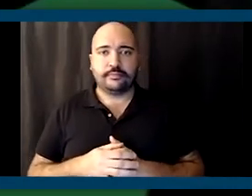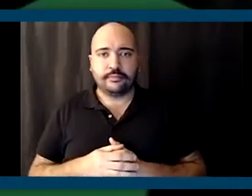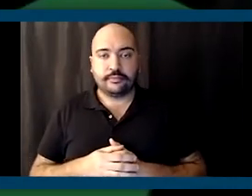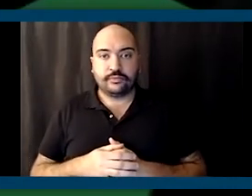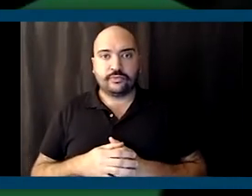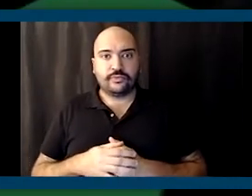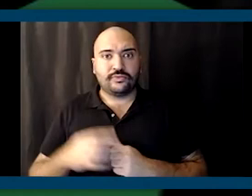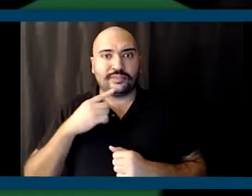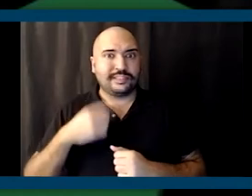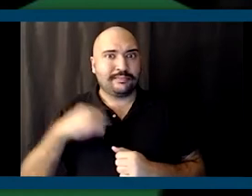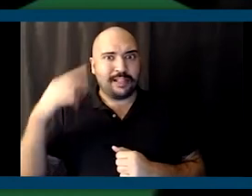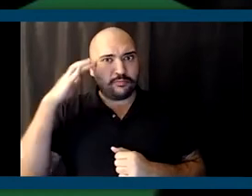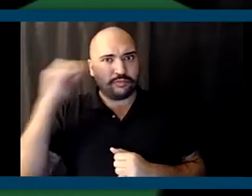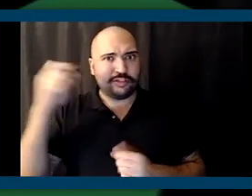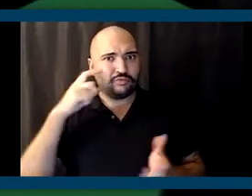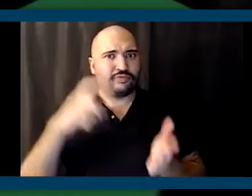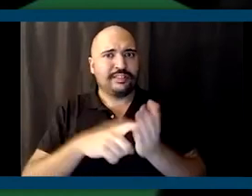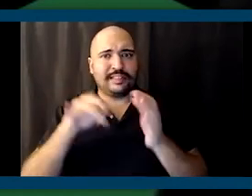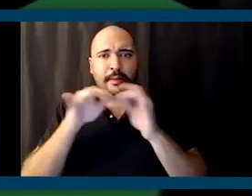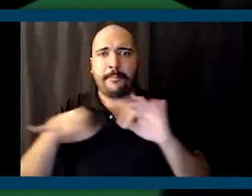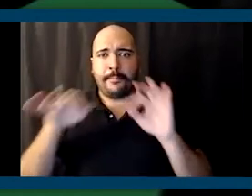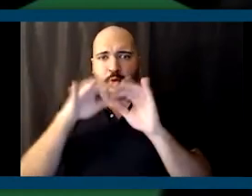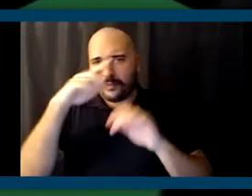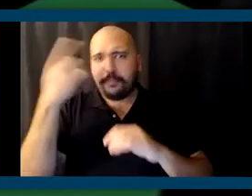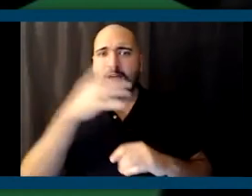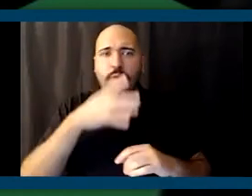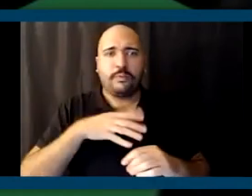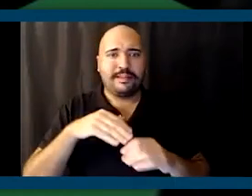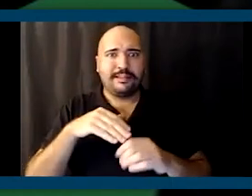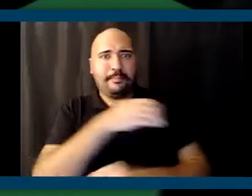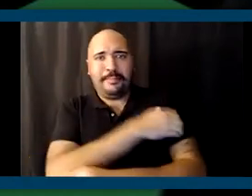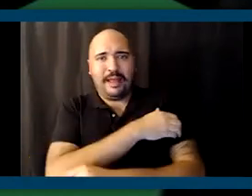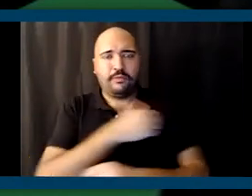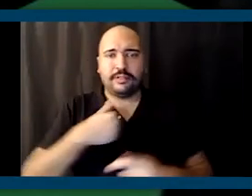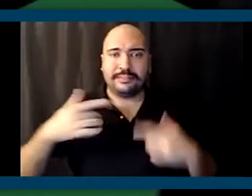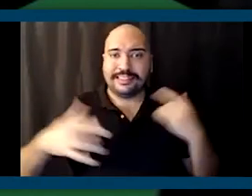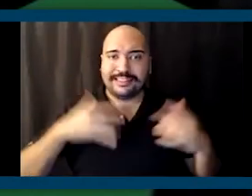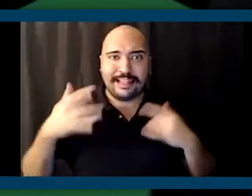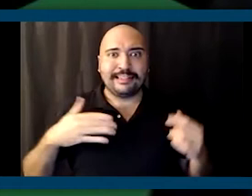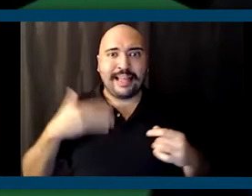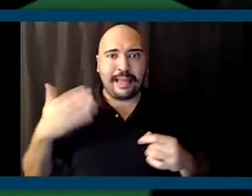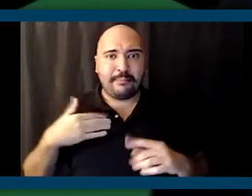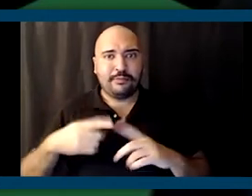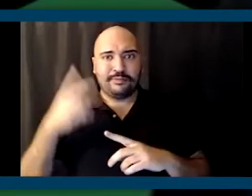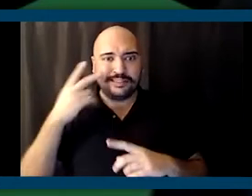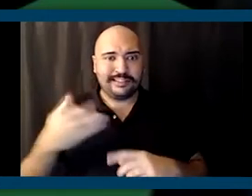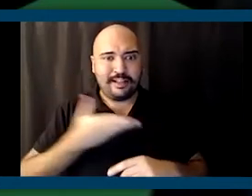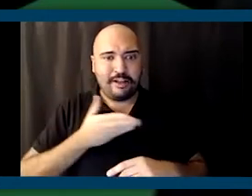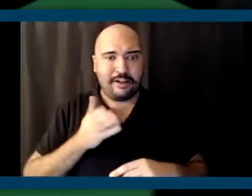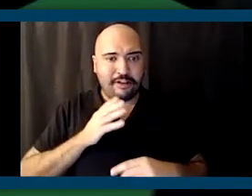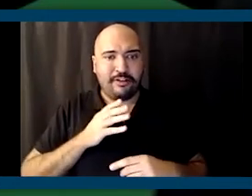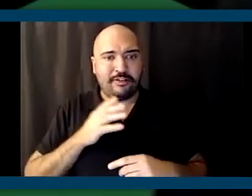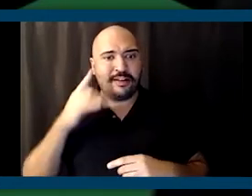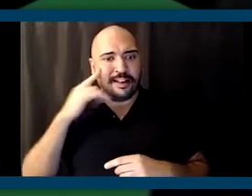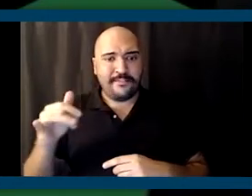recognizes the importance of black political power. And I'm very excited and happy to see our very own California